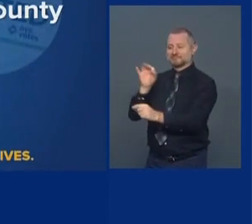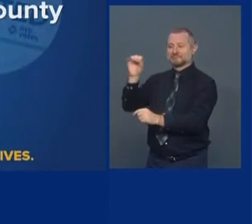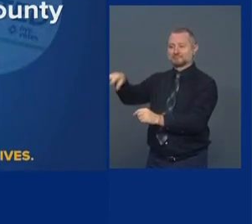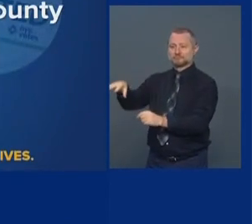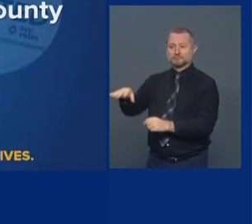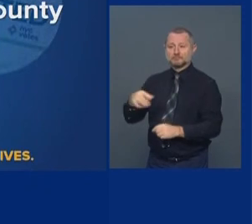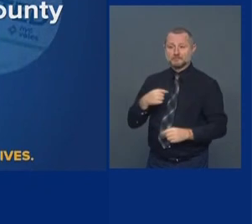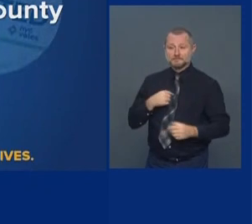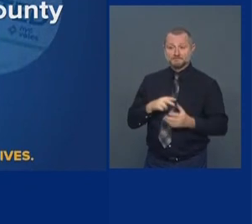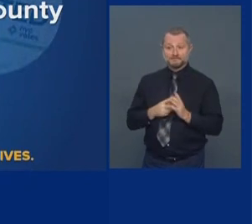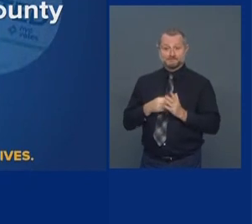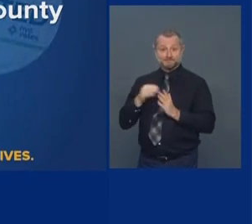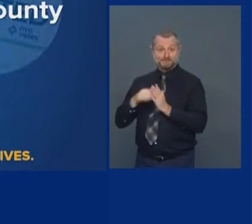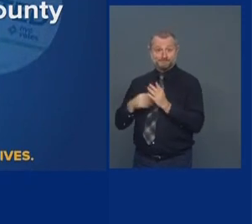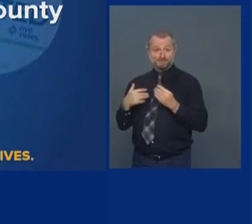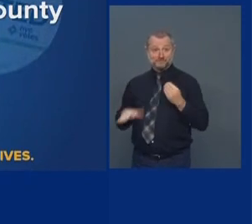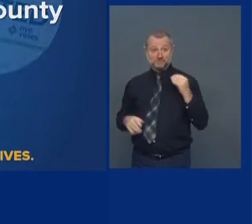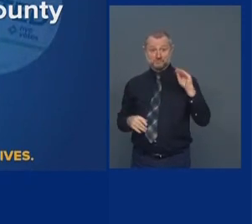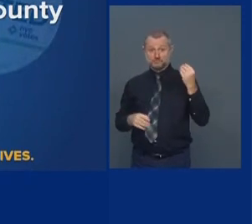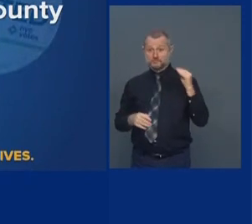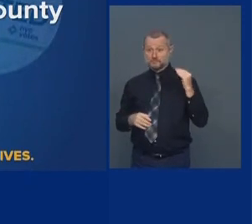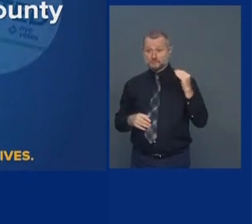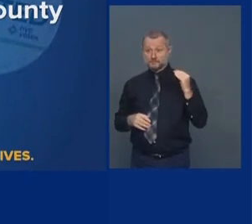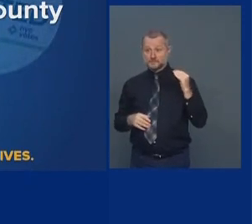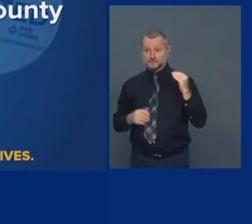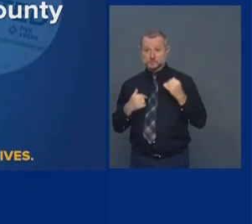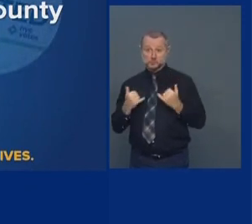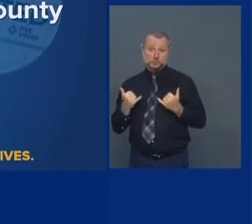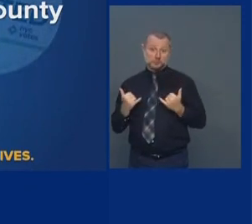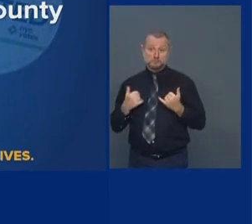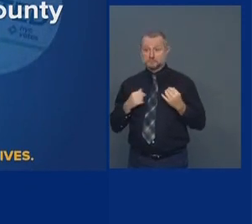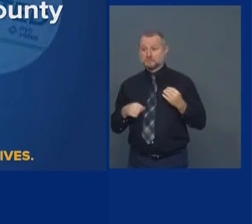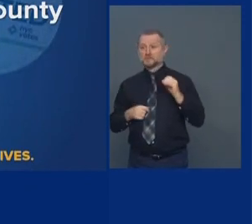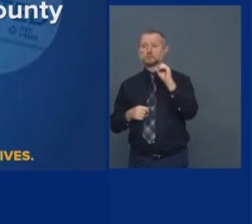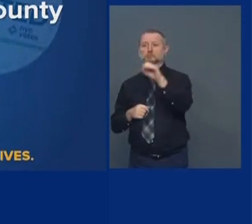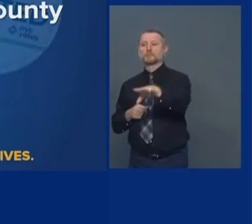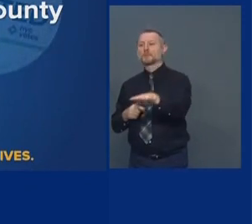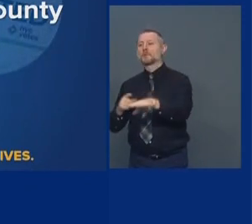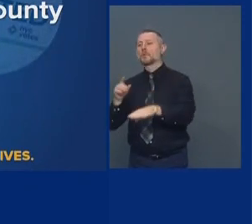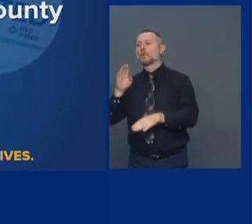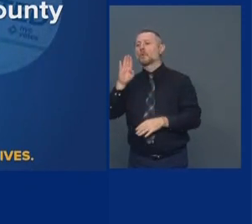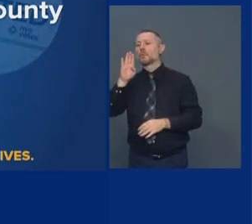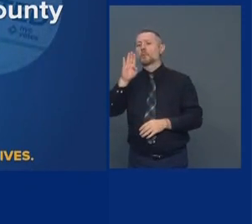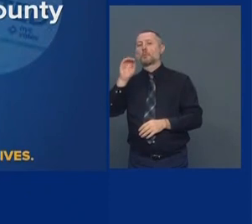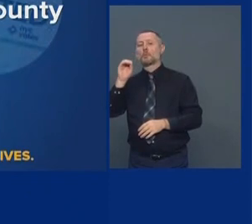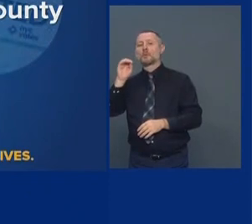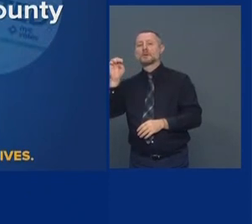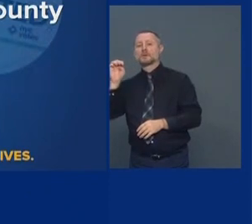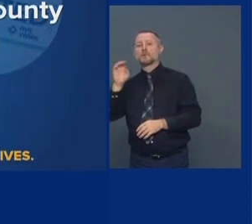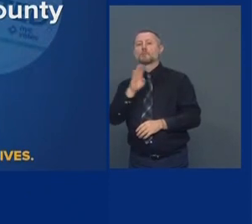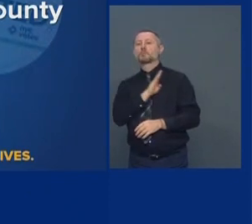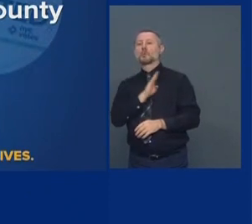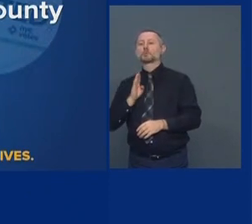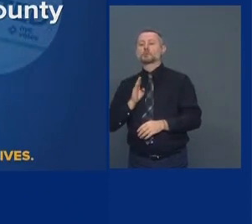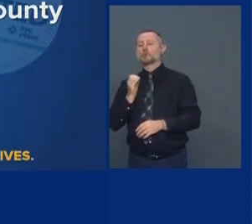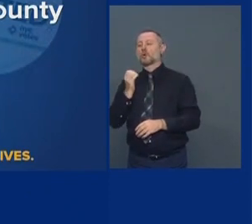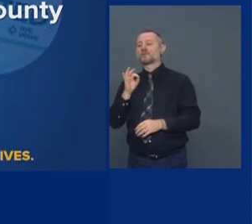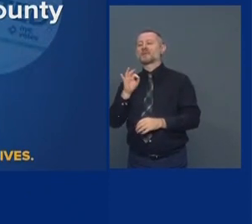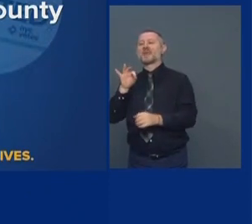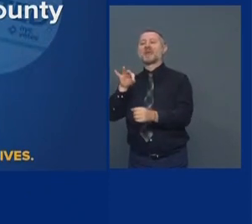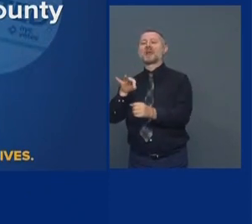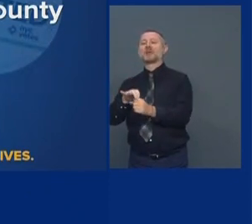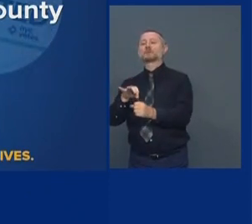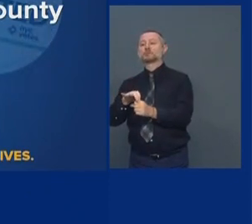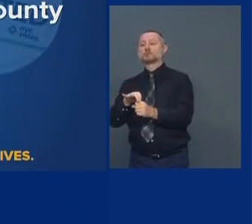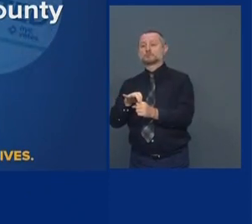ballot today at a board of elections, or any early voting site